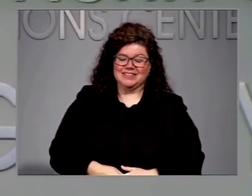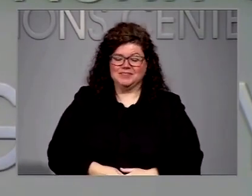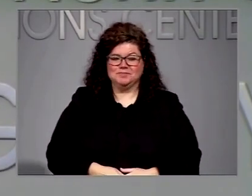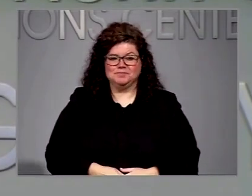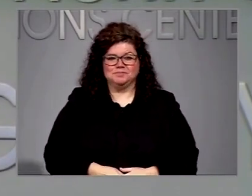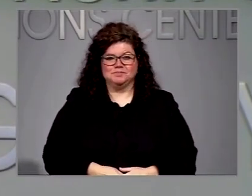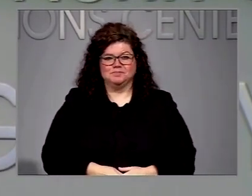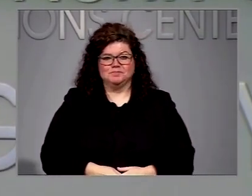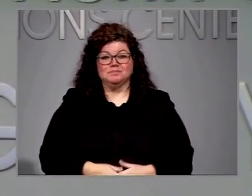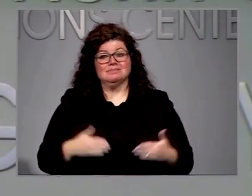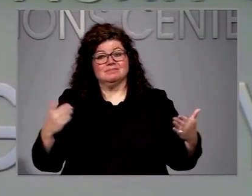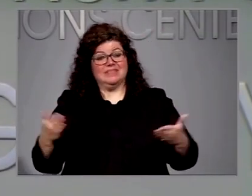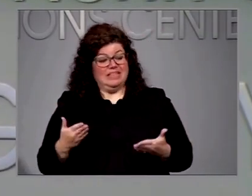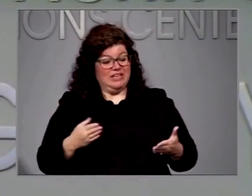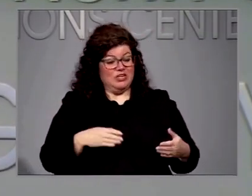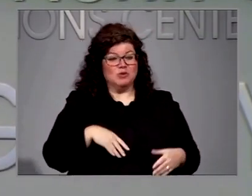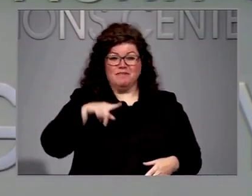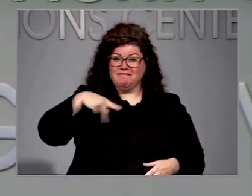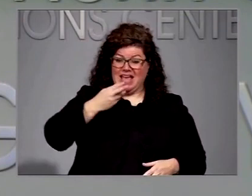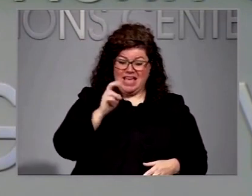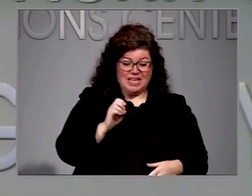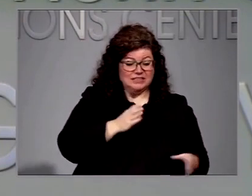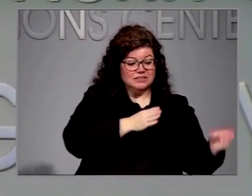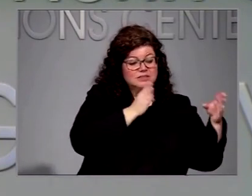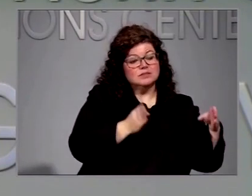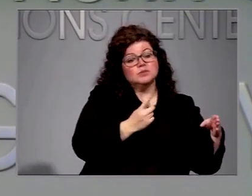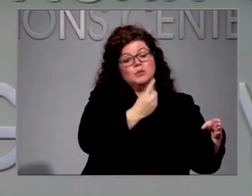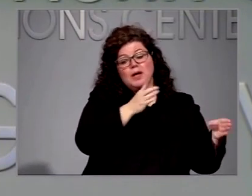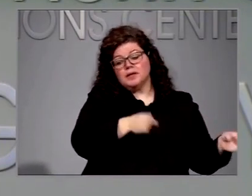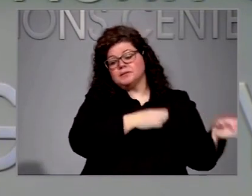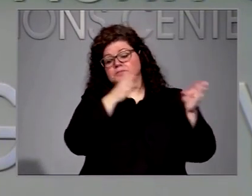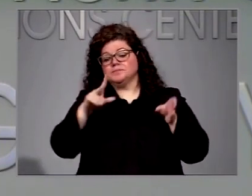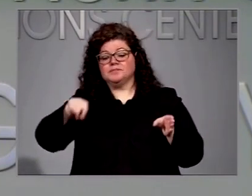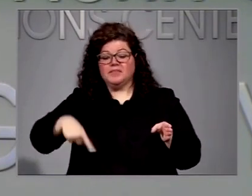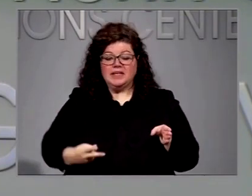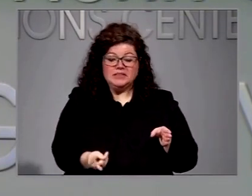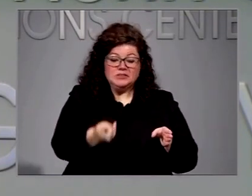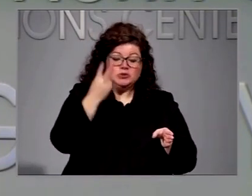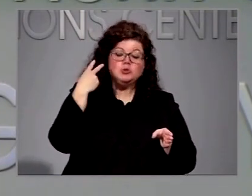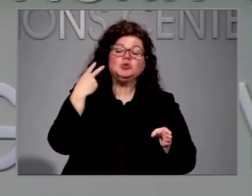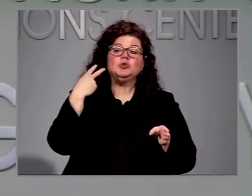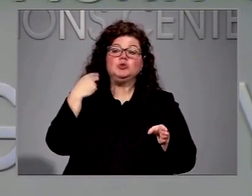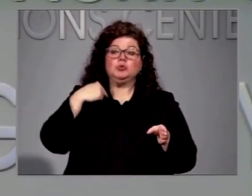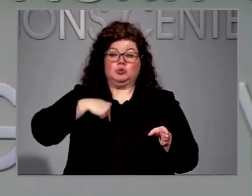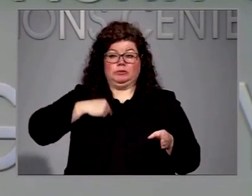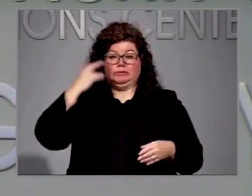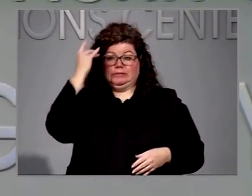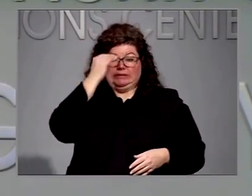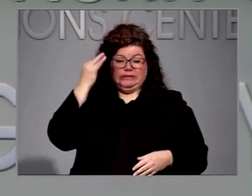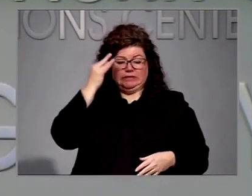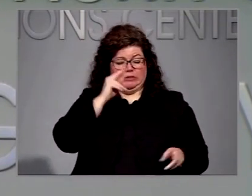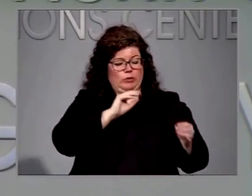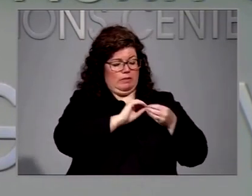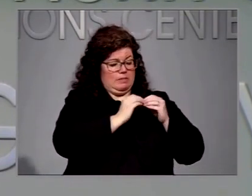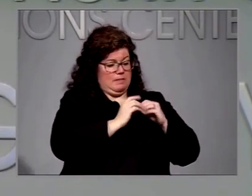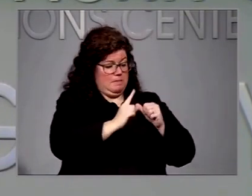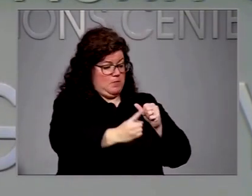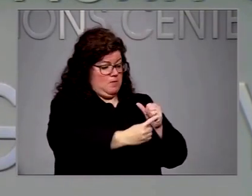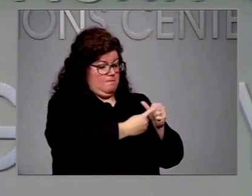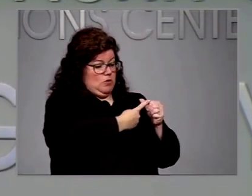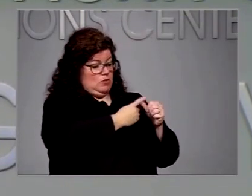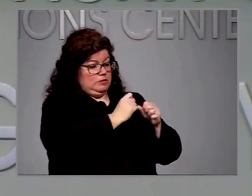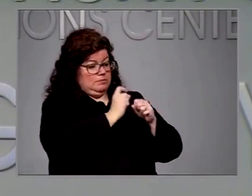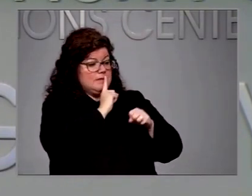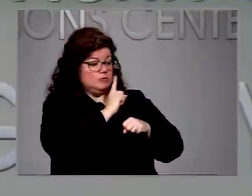stages of easing restrictions, keeping our people's physical health foremost while also strengthening our state's economic health.